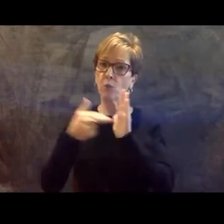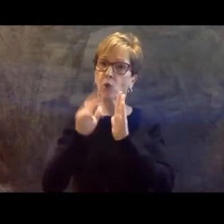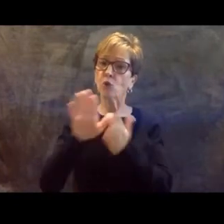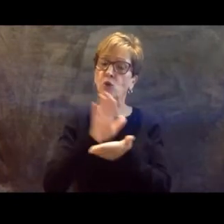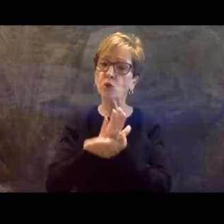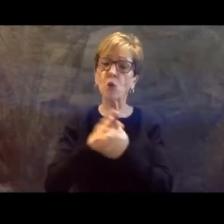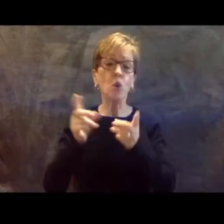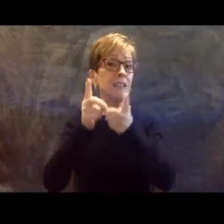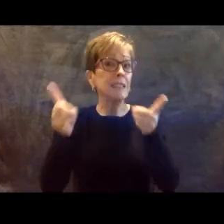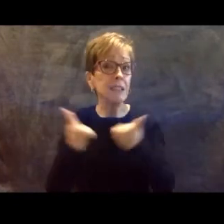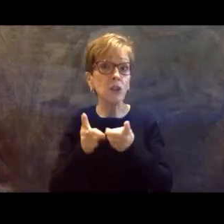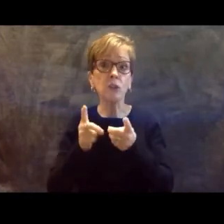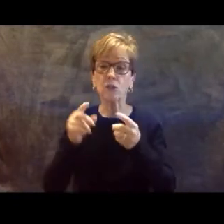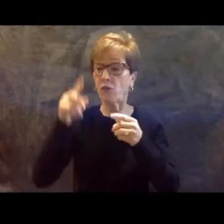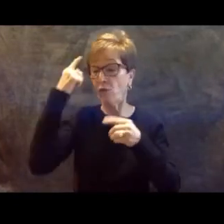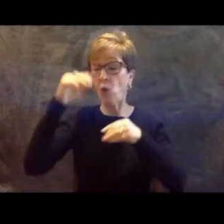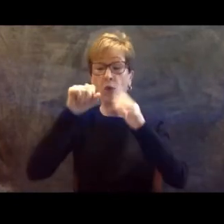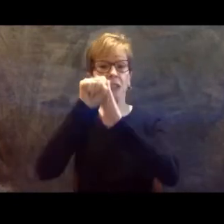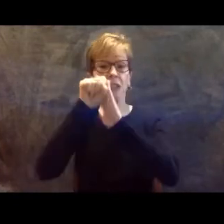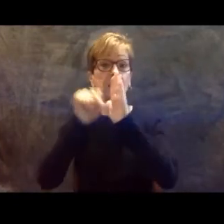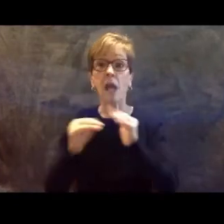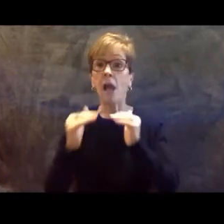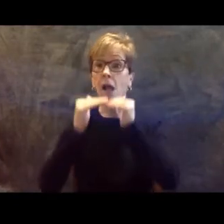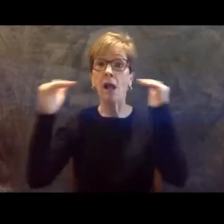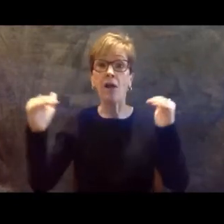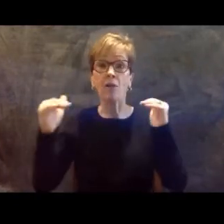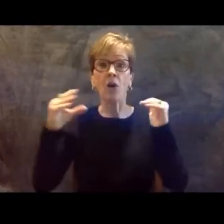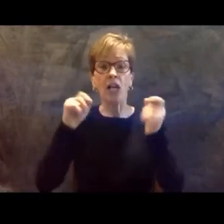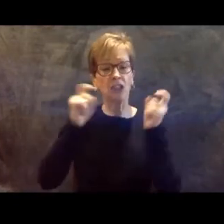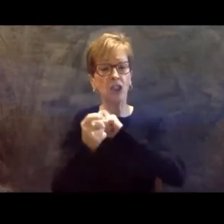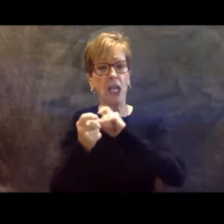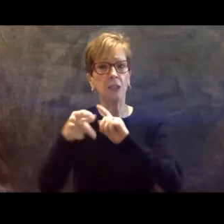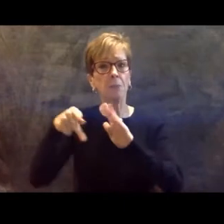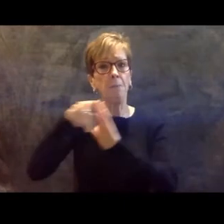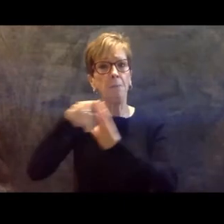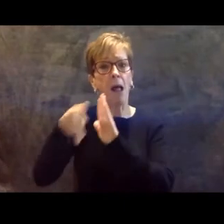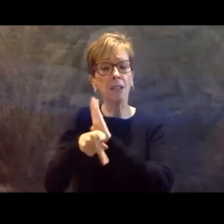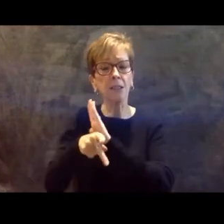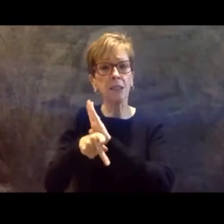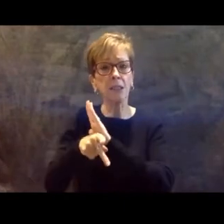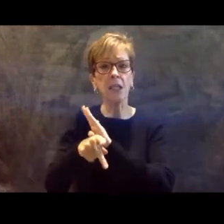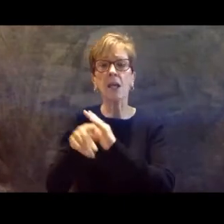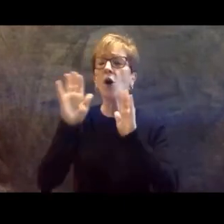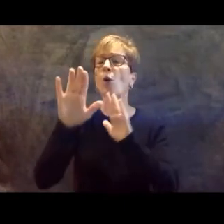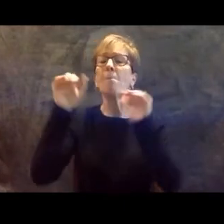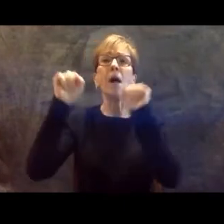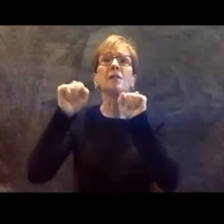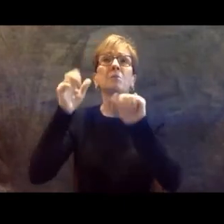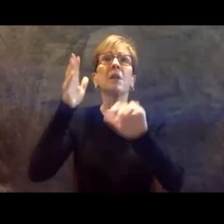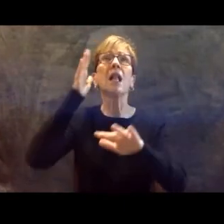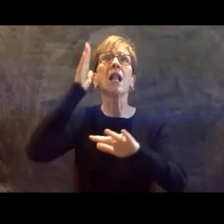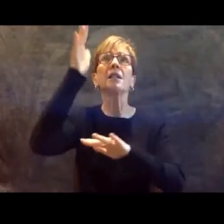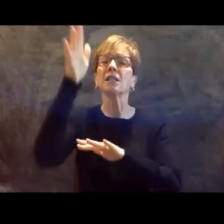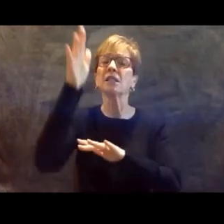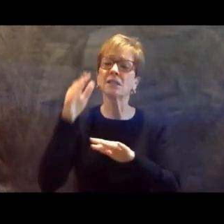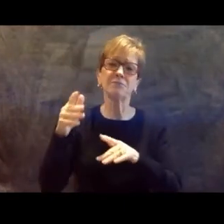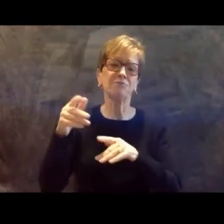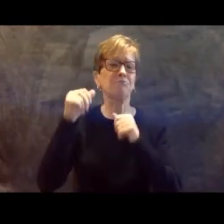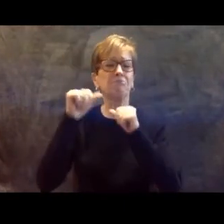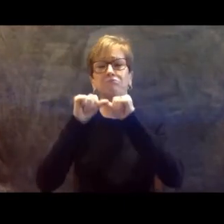and shape policy. The possibilities are endless. And you,